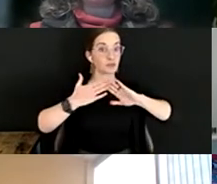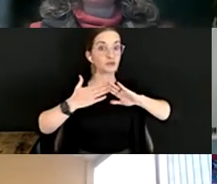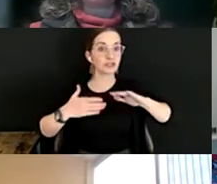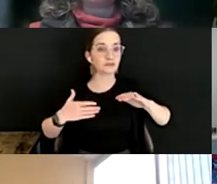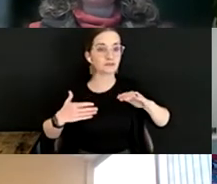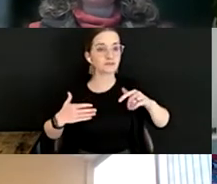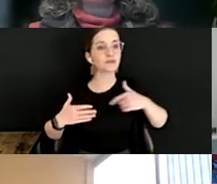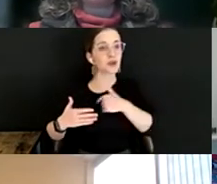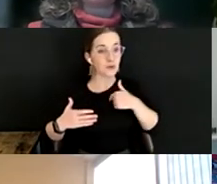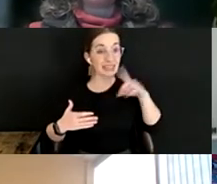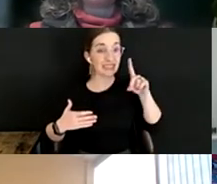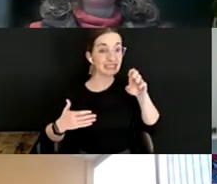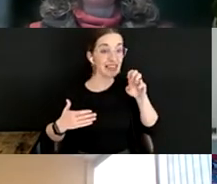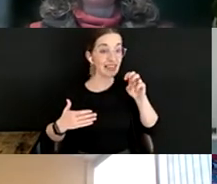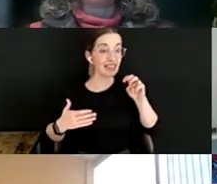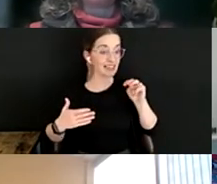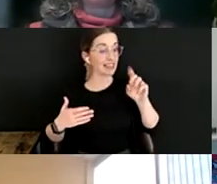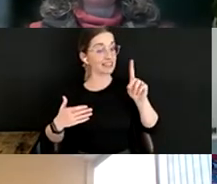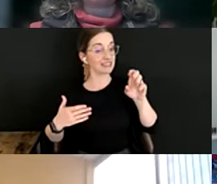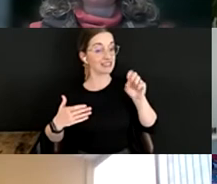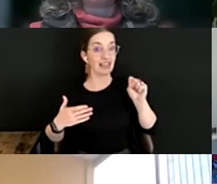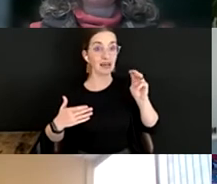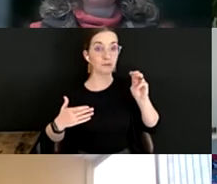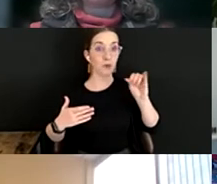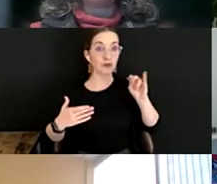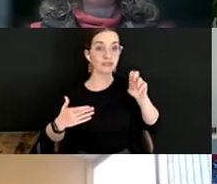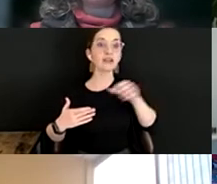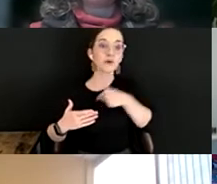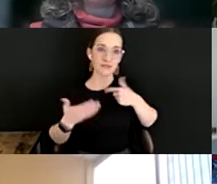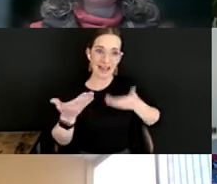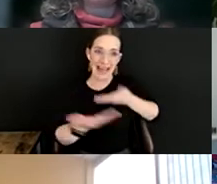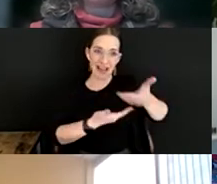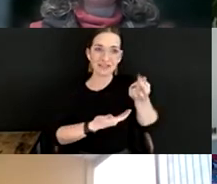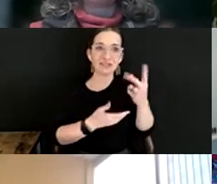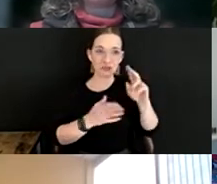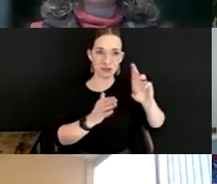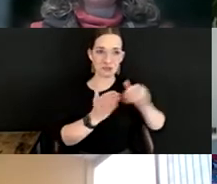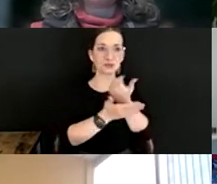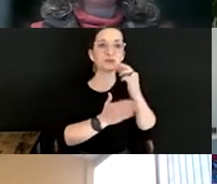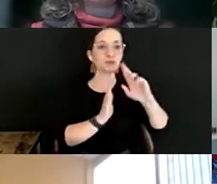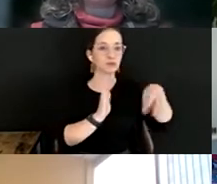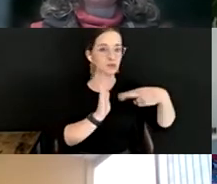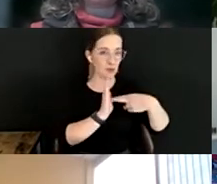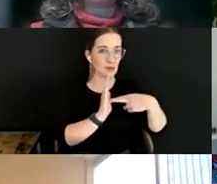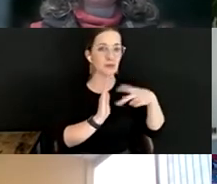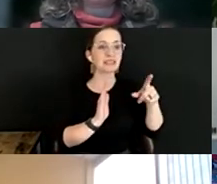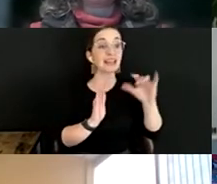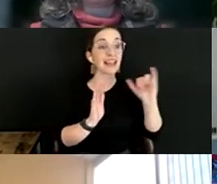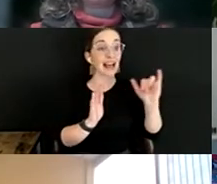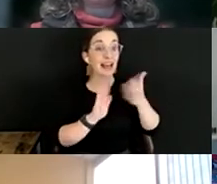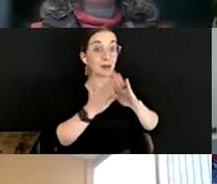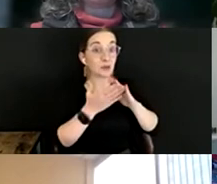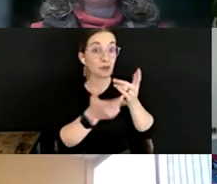few new people and new roles like community engagement and community task force that we're working with regularly.